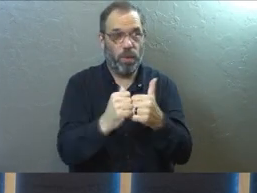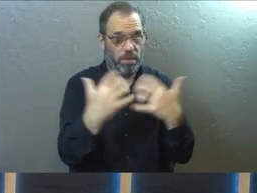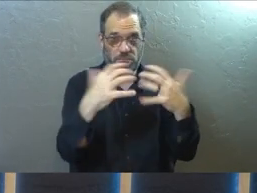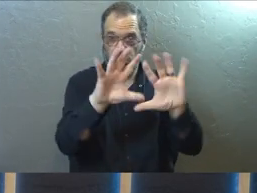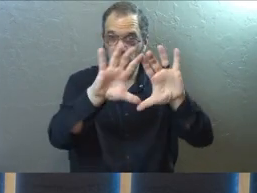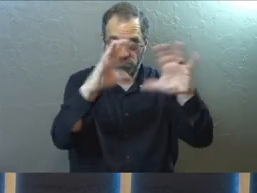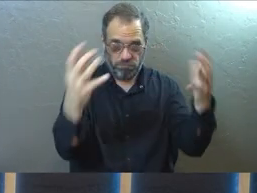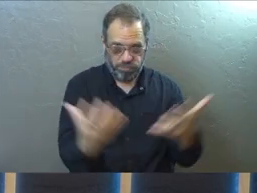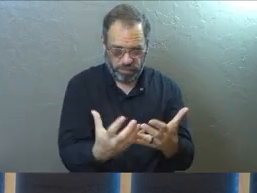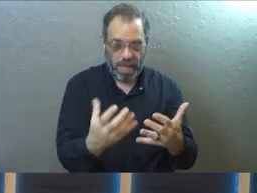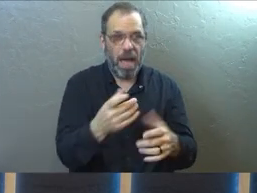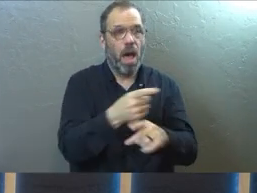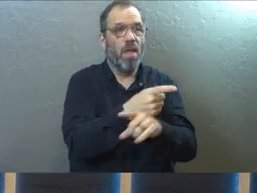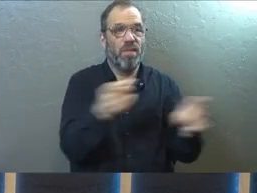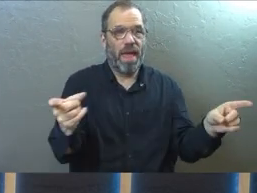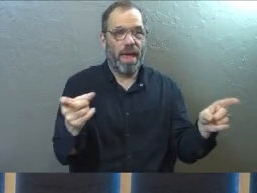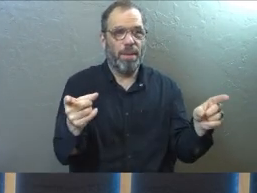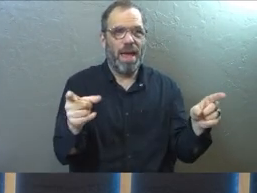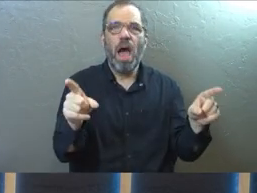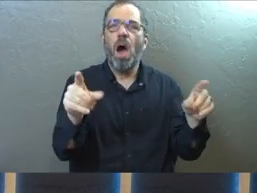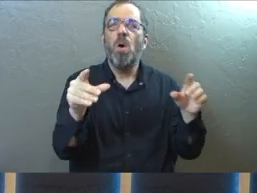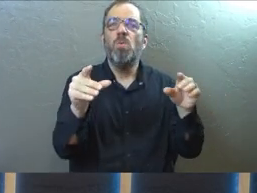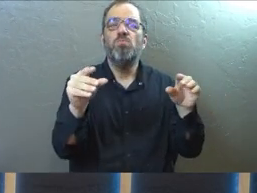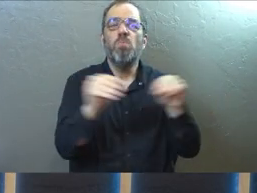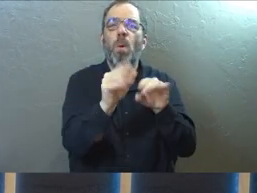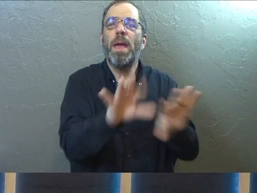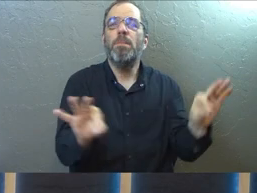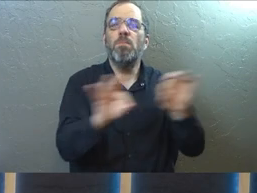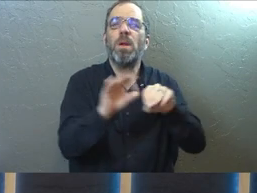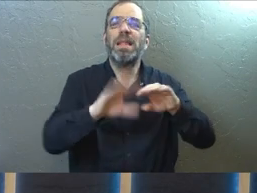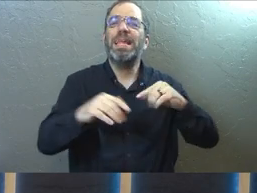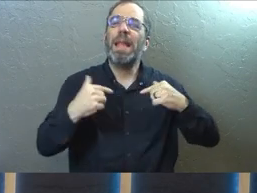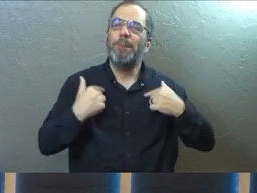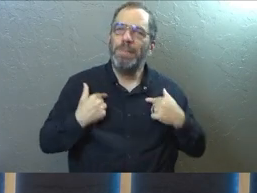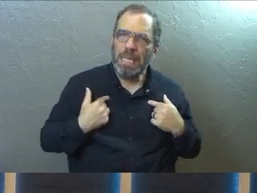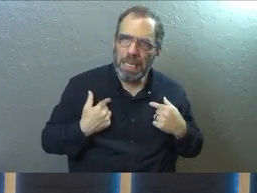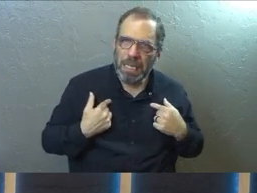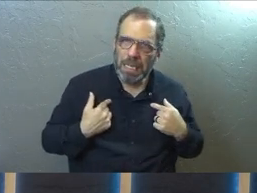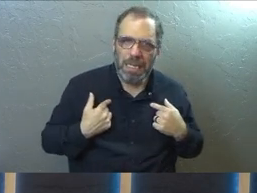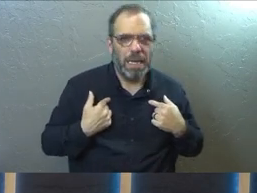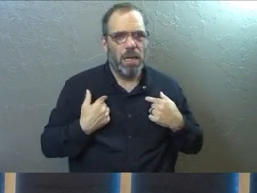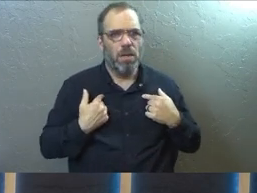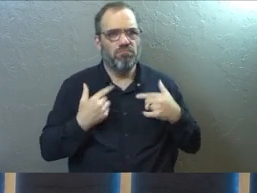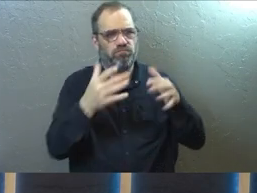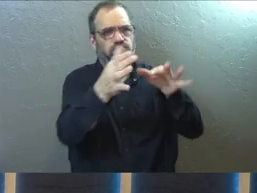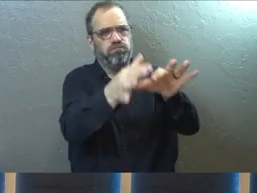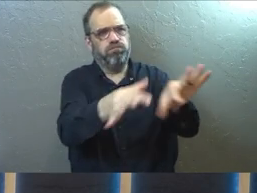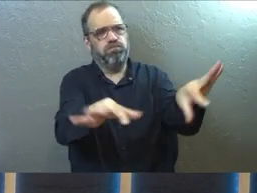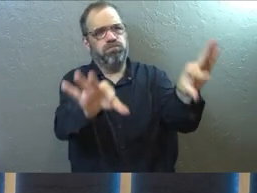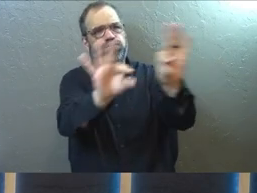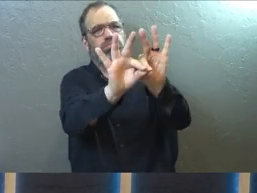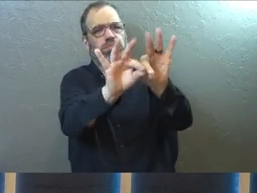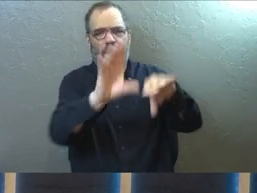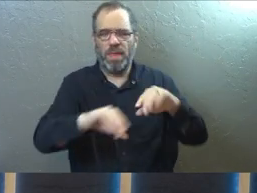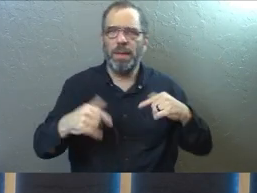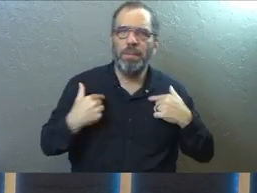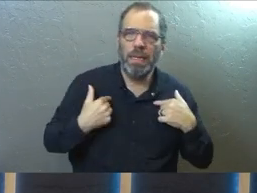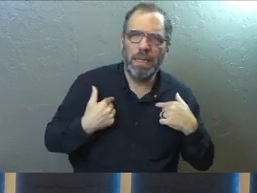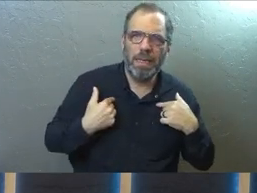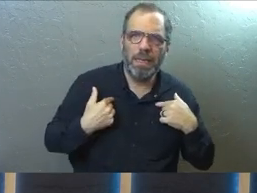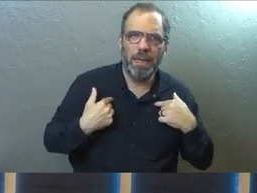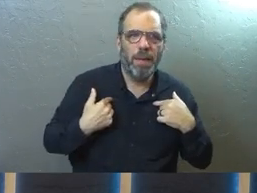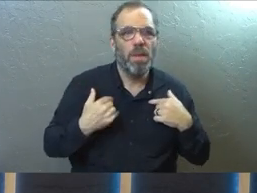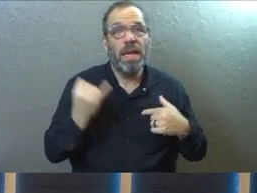people, I see them as more important than me, more significant than me.